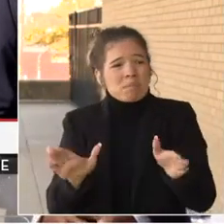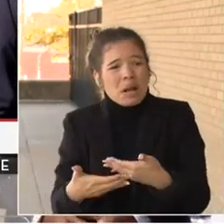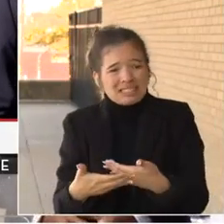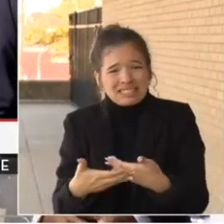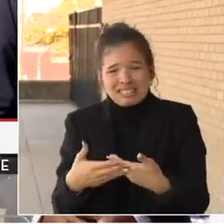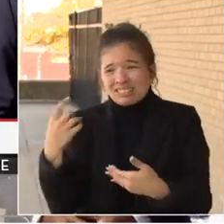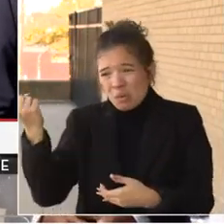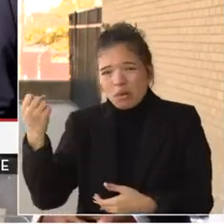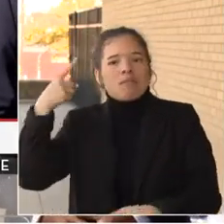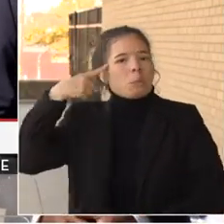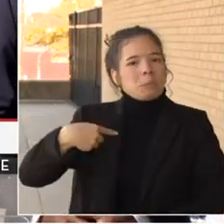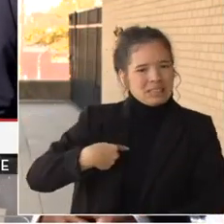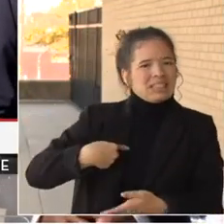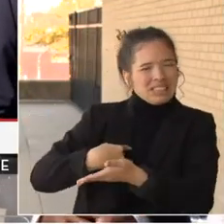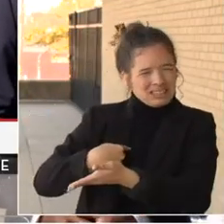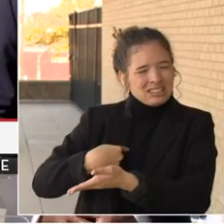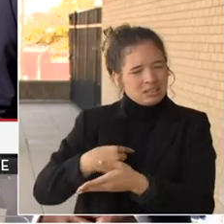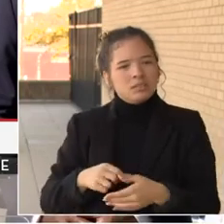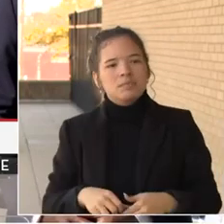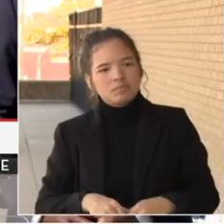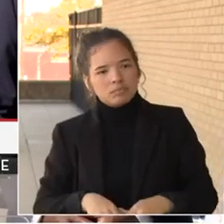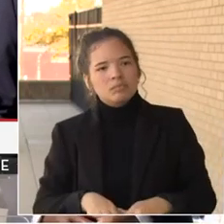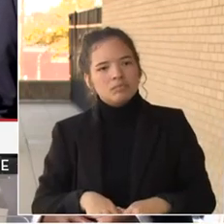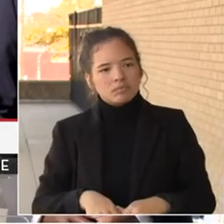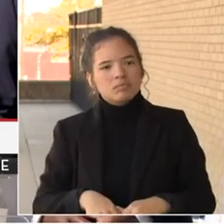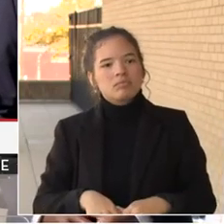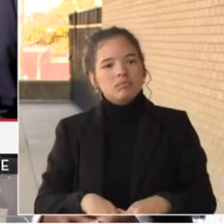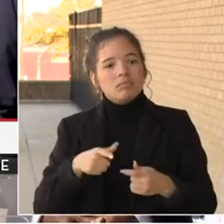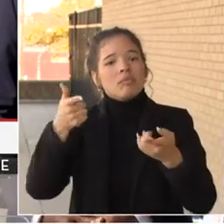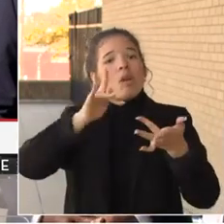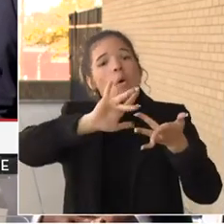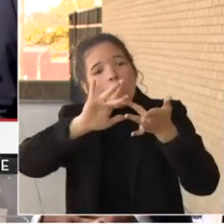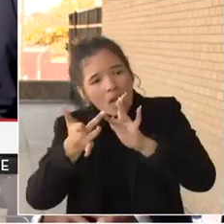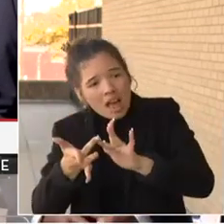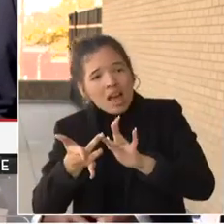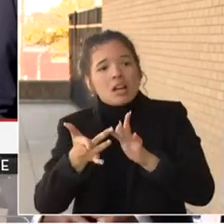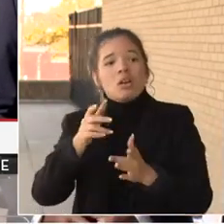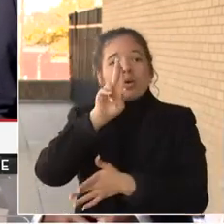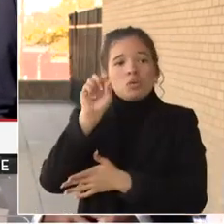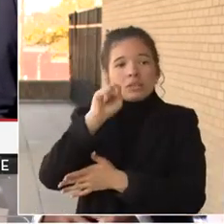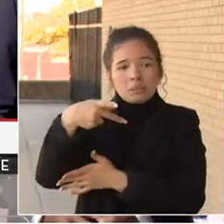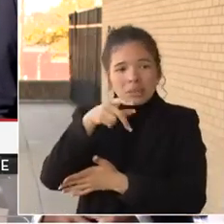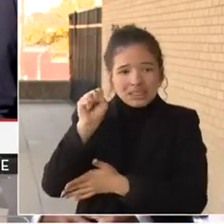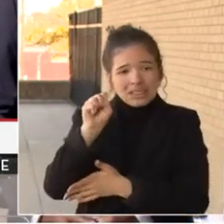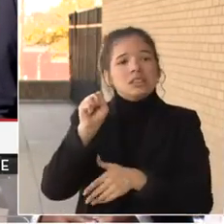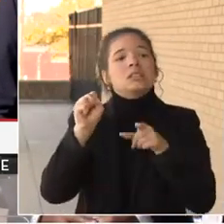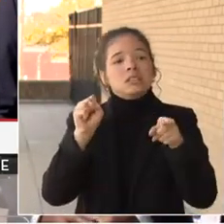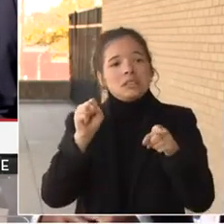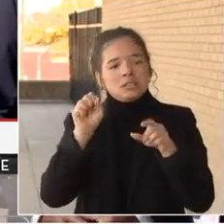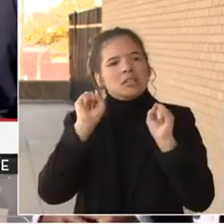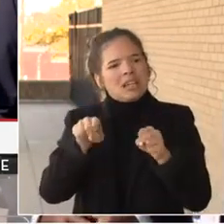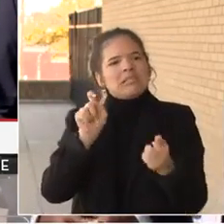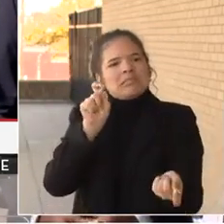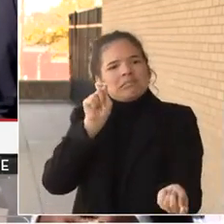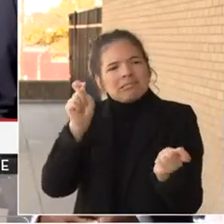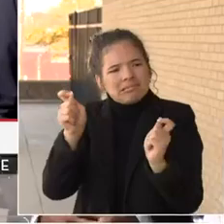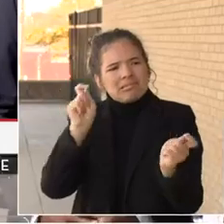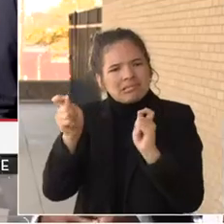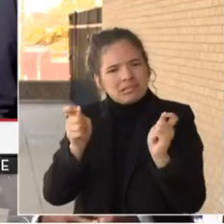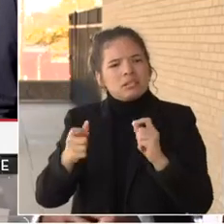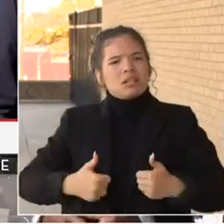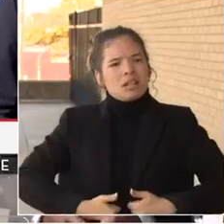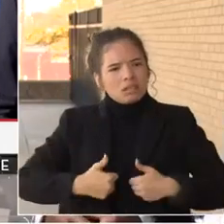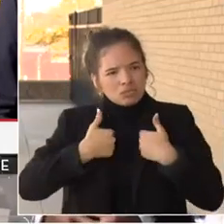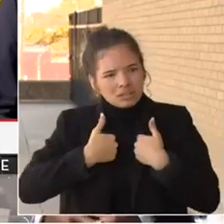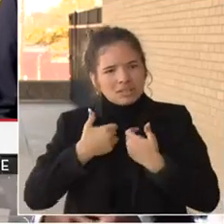website and actually with a service called Parcel Intercept you can update delivery locations and notifications and